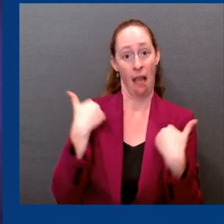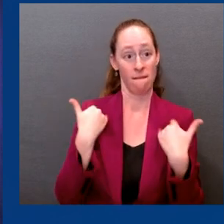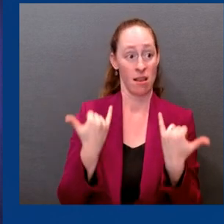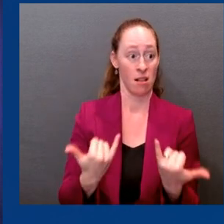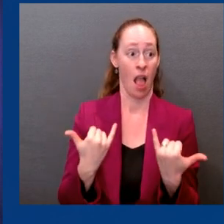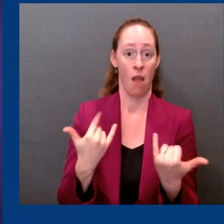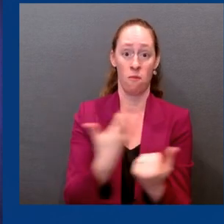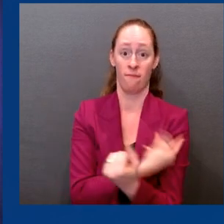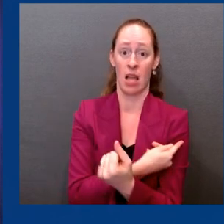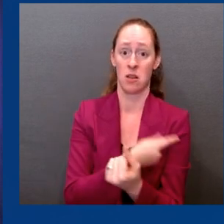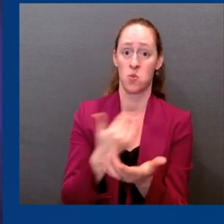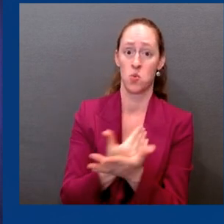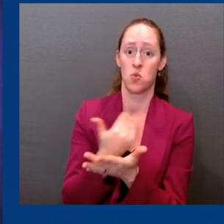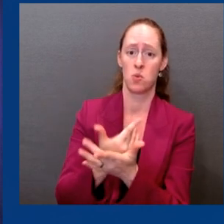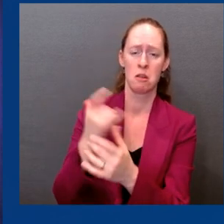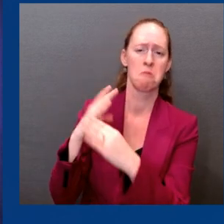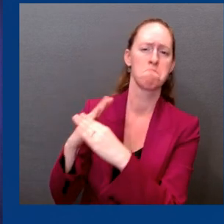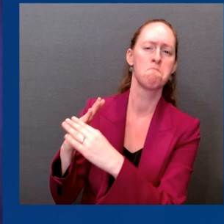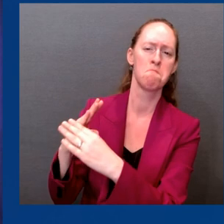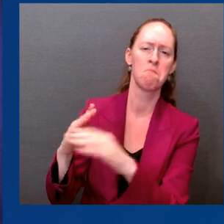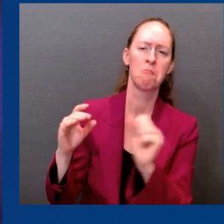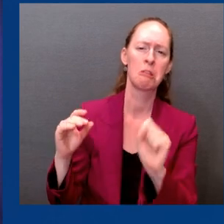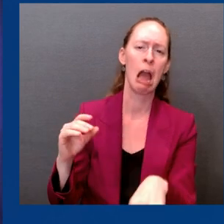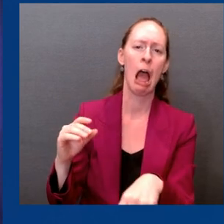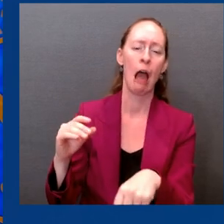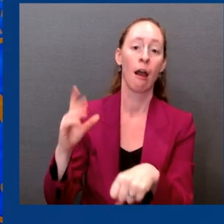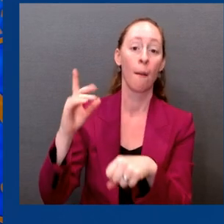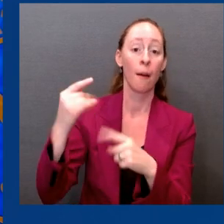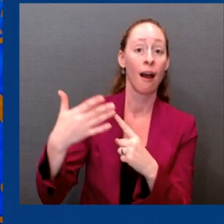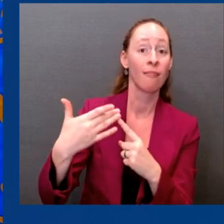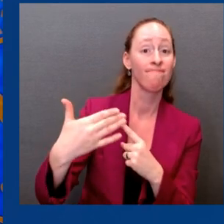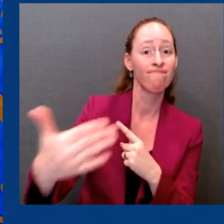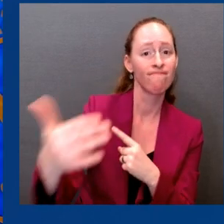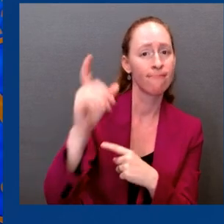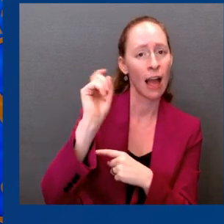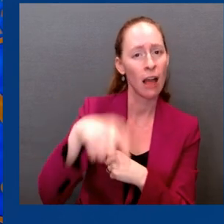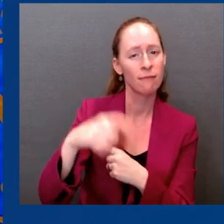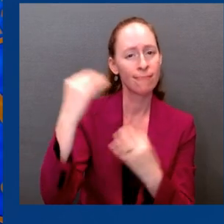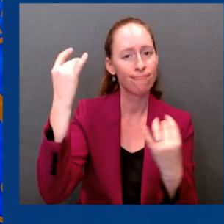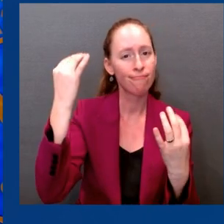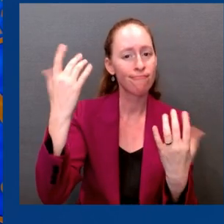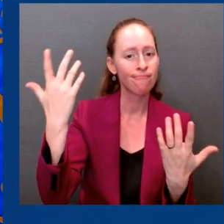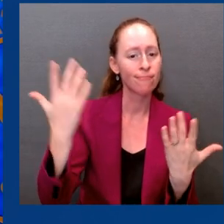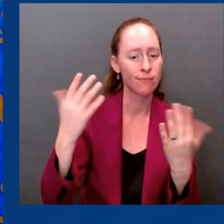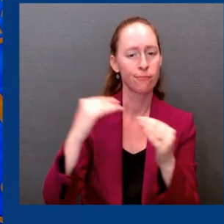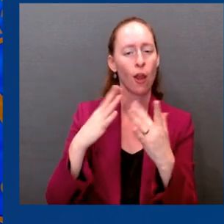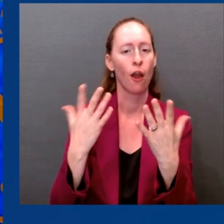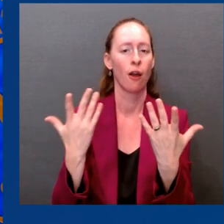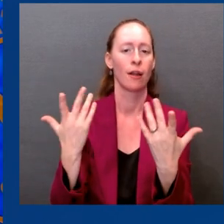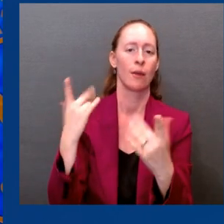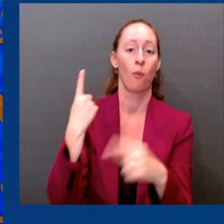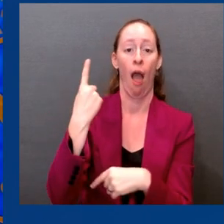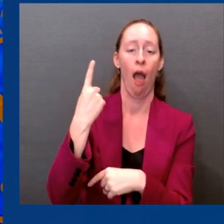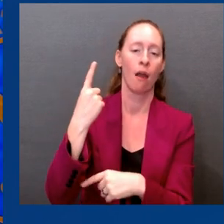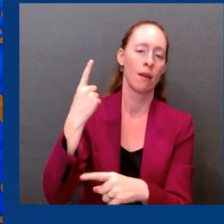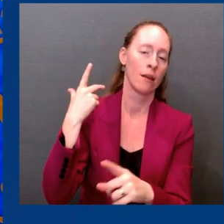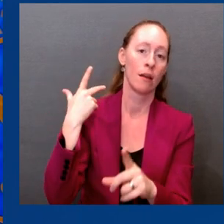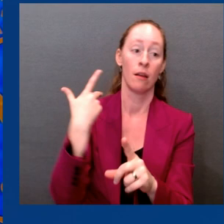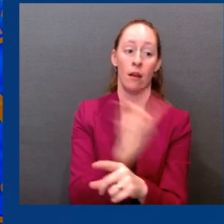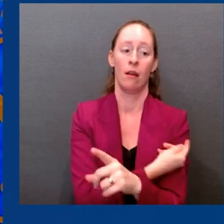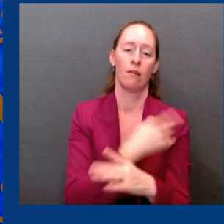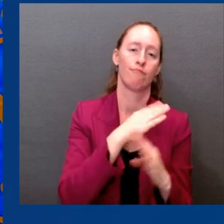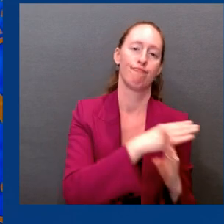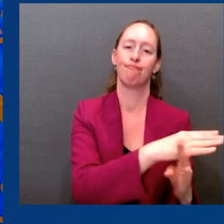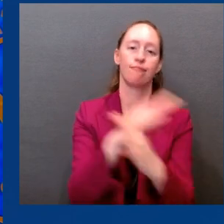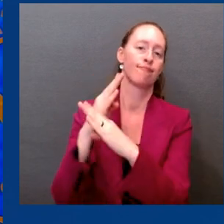game in terms of much more durable vaccines. Tony. Well, just to underscore what Dr. Jha said about the long game,